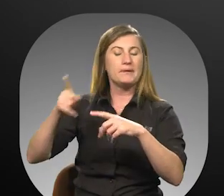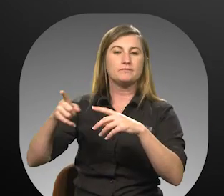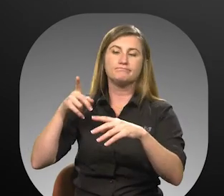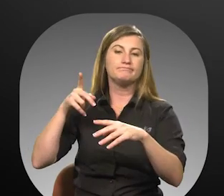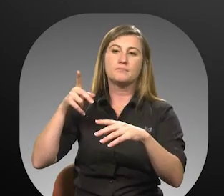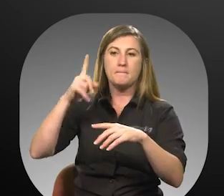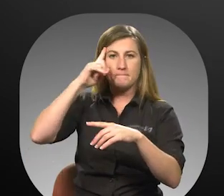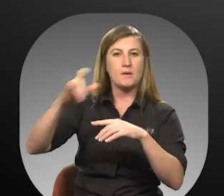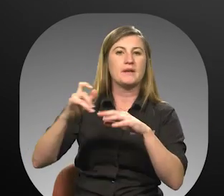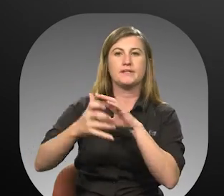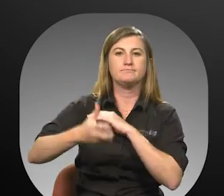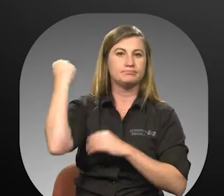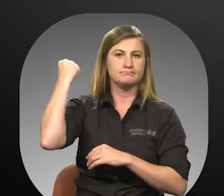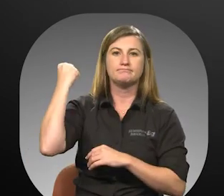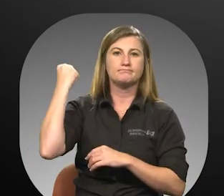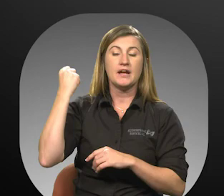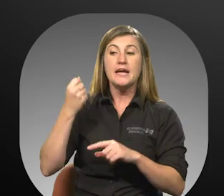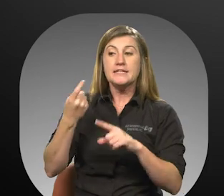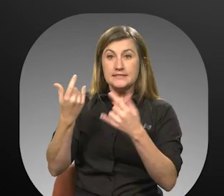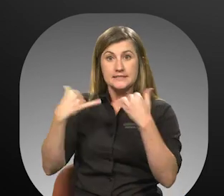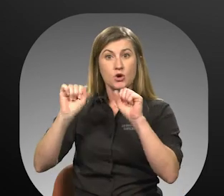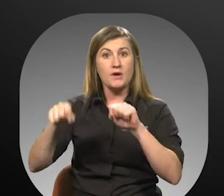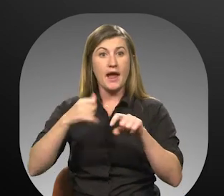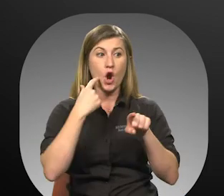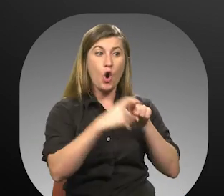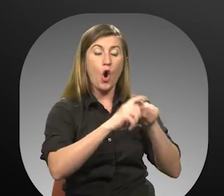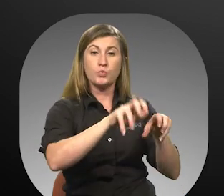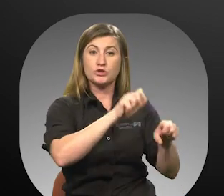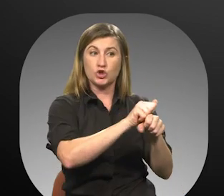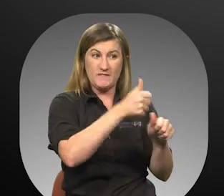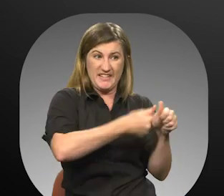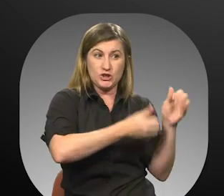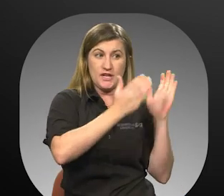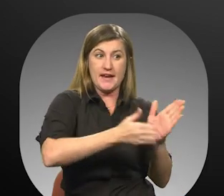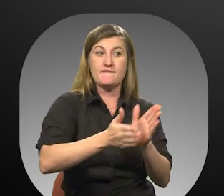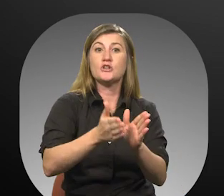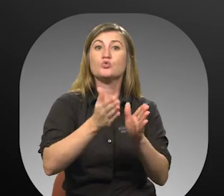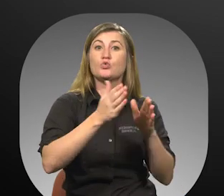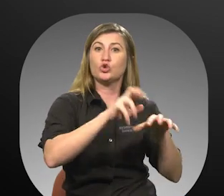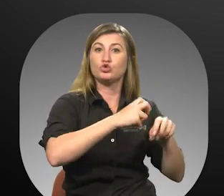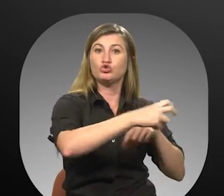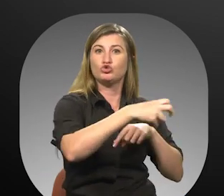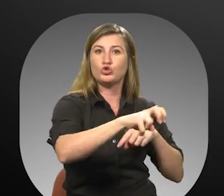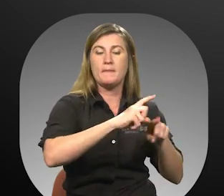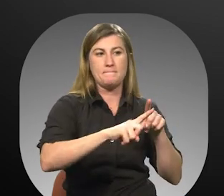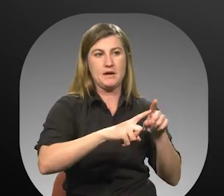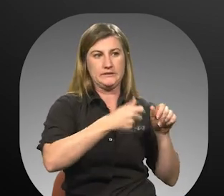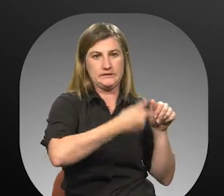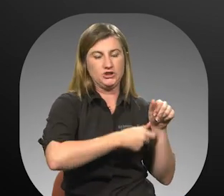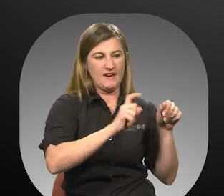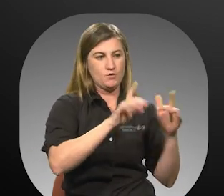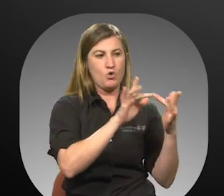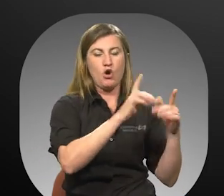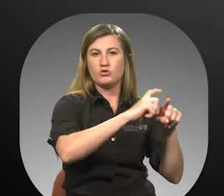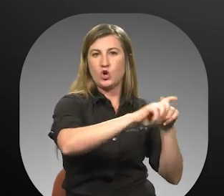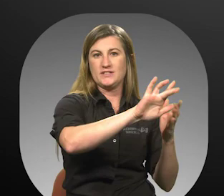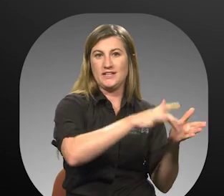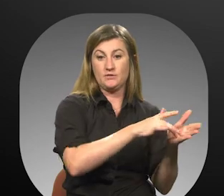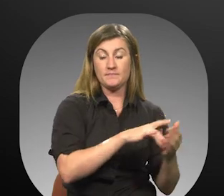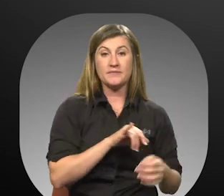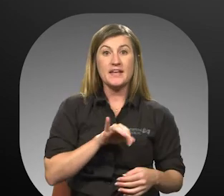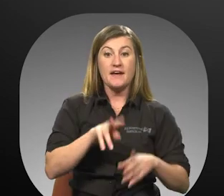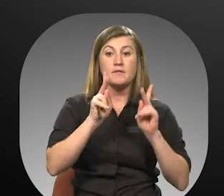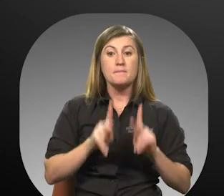permanently, meaning that they will still be able to reserve each trip needed by contacting the call center. 5. the individual